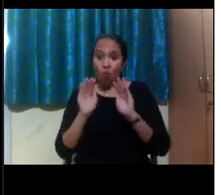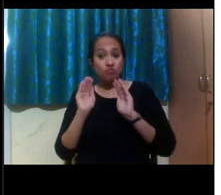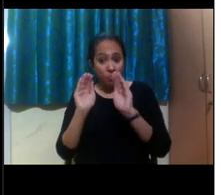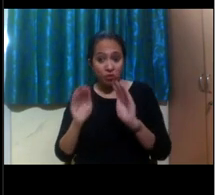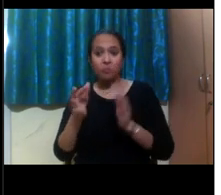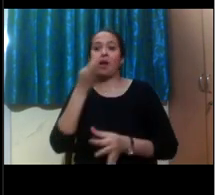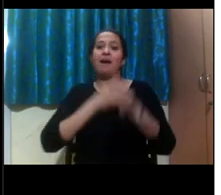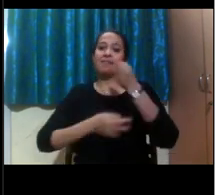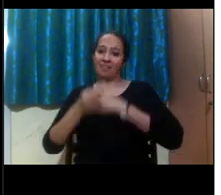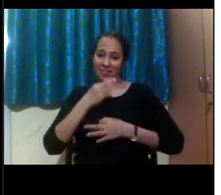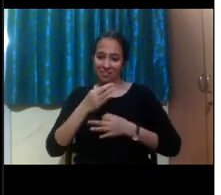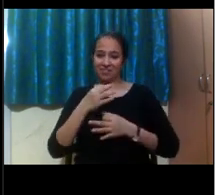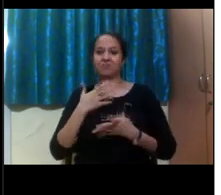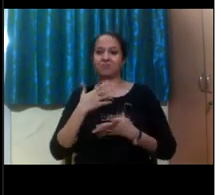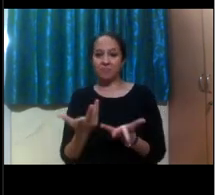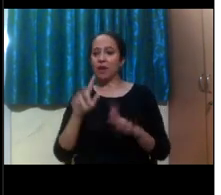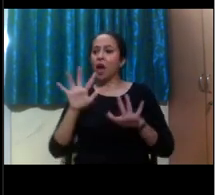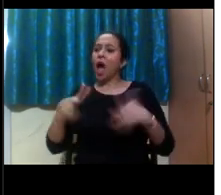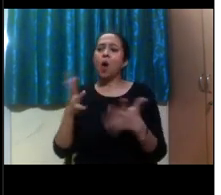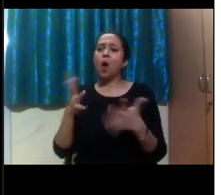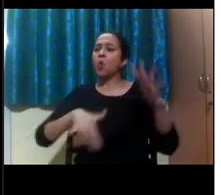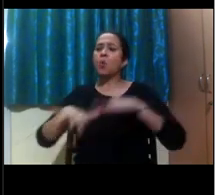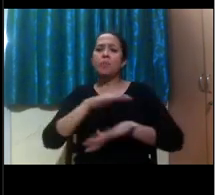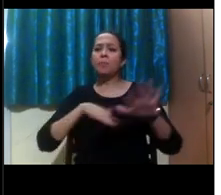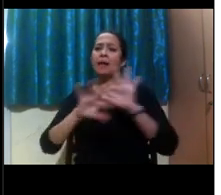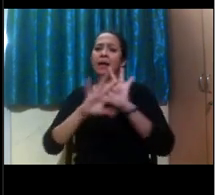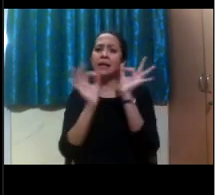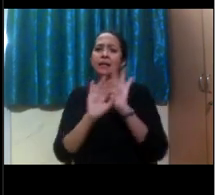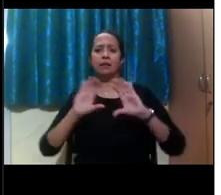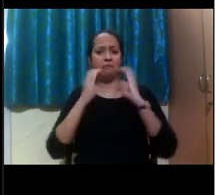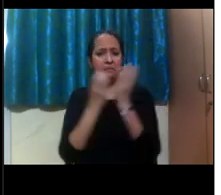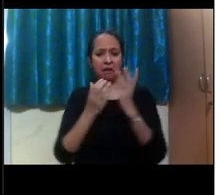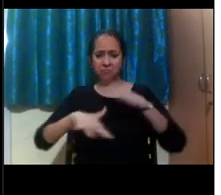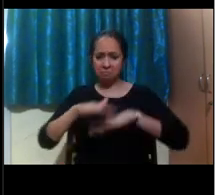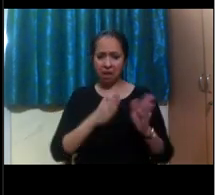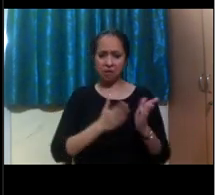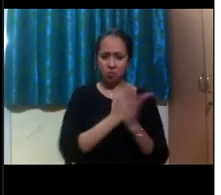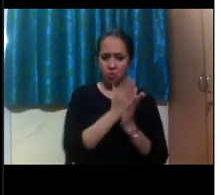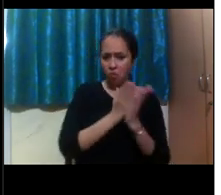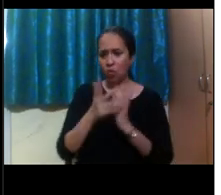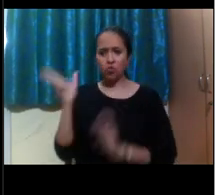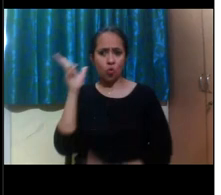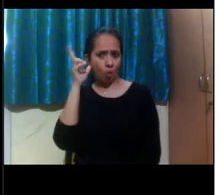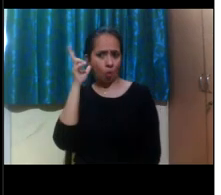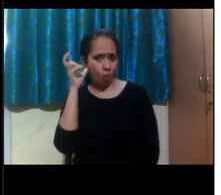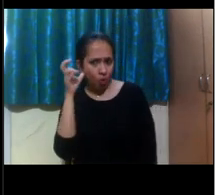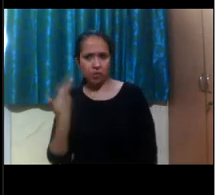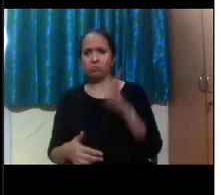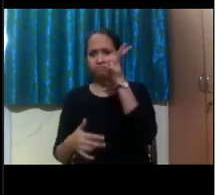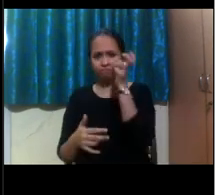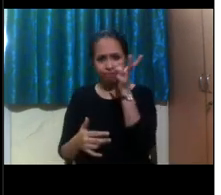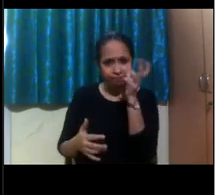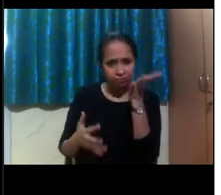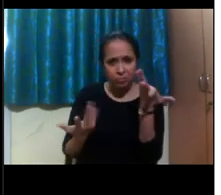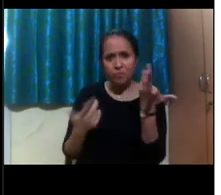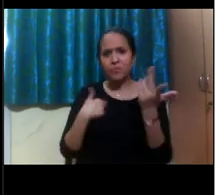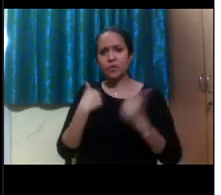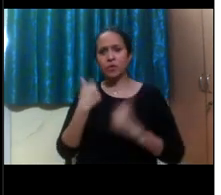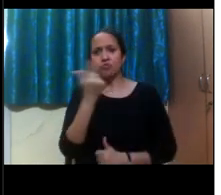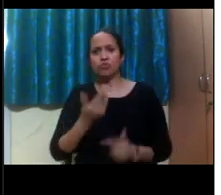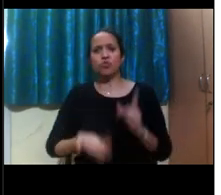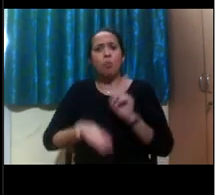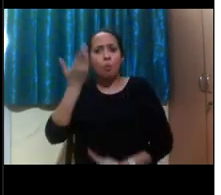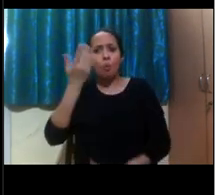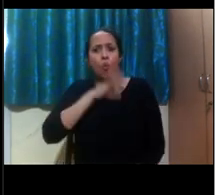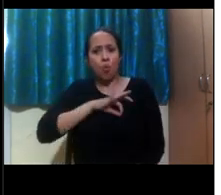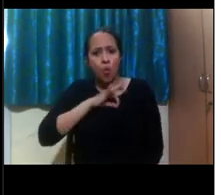ask you how you study and how you prepare for class. You know, are you a visual learner? Are you an audio learner? You know, how do you really prepare? How do you read your